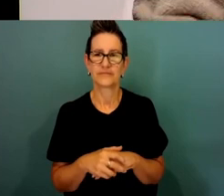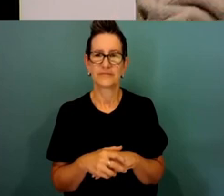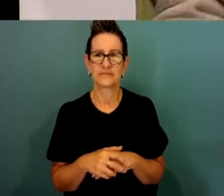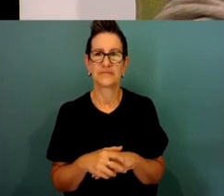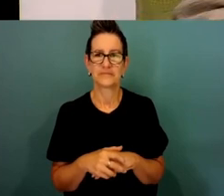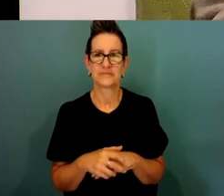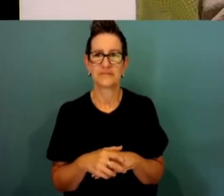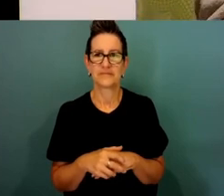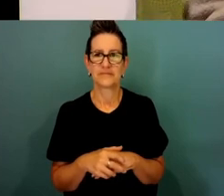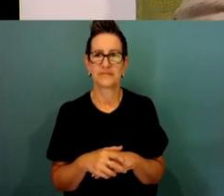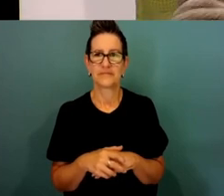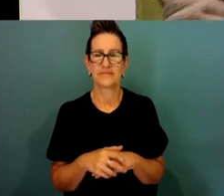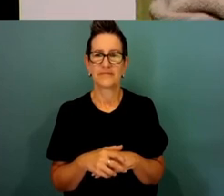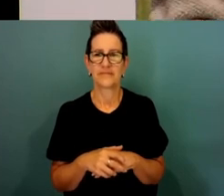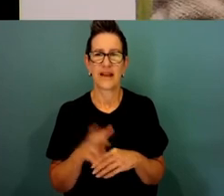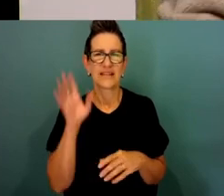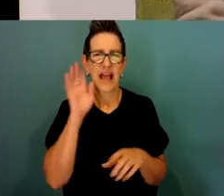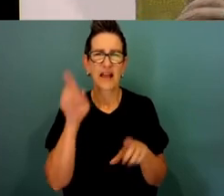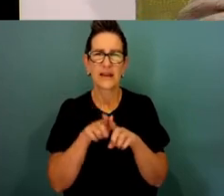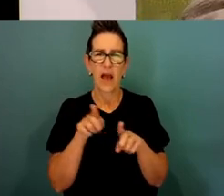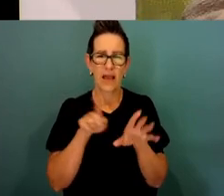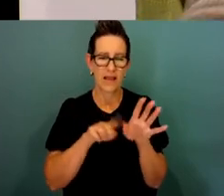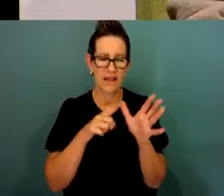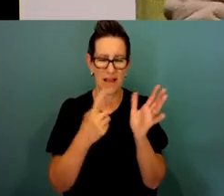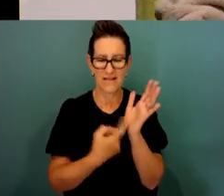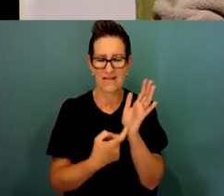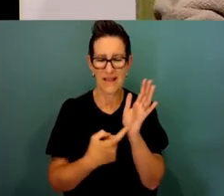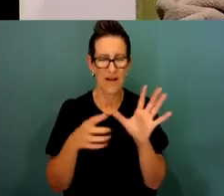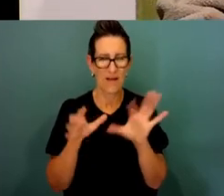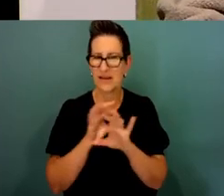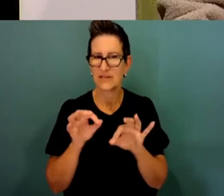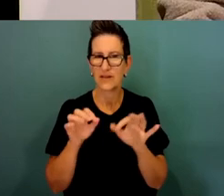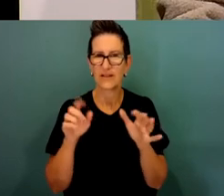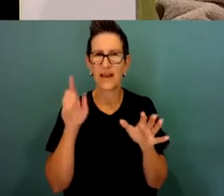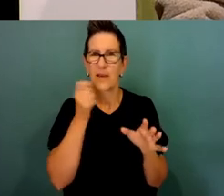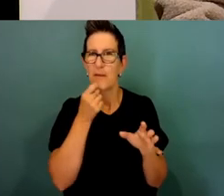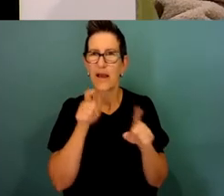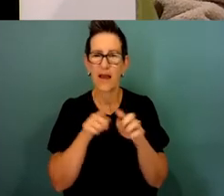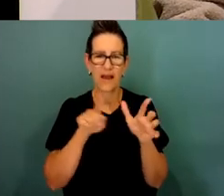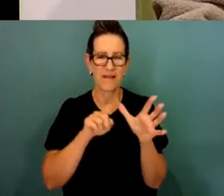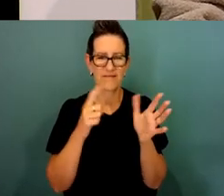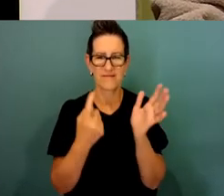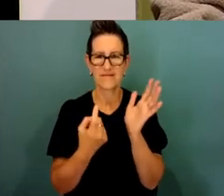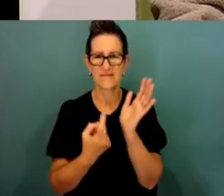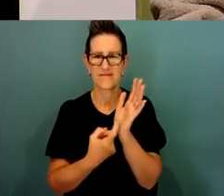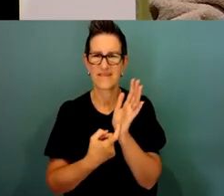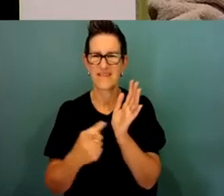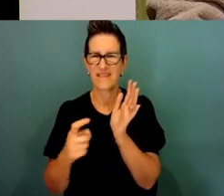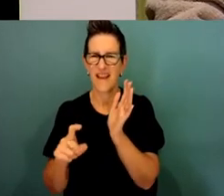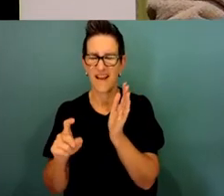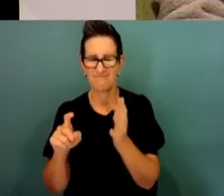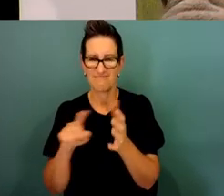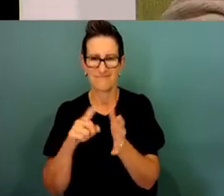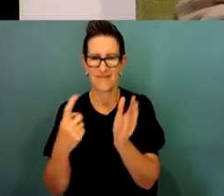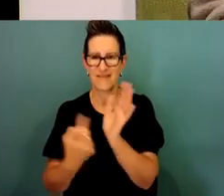Not yara. Not the yara river. Yada. Alrighty. For